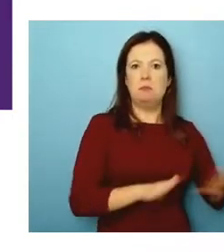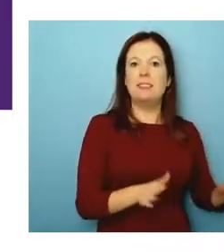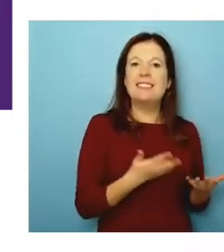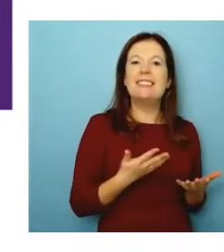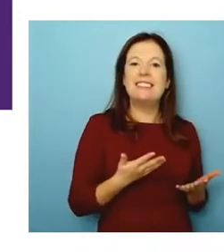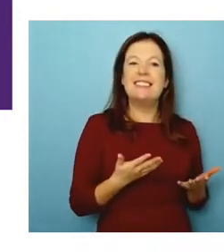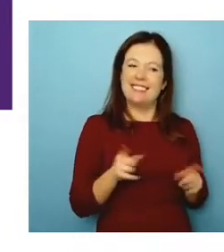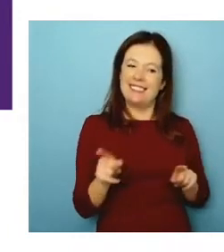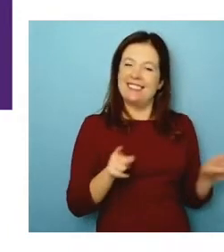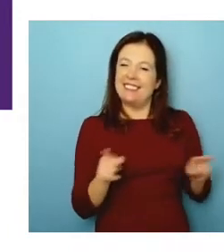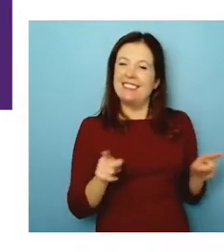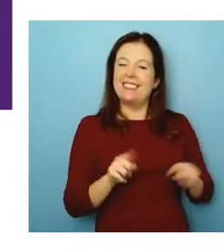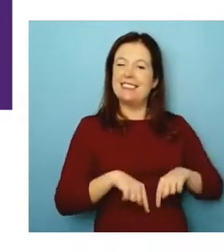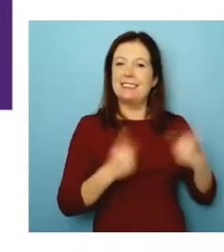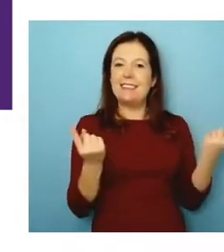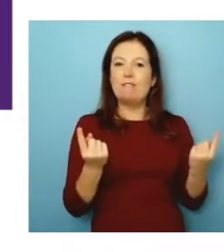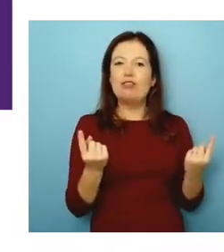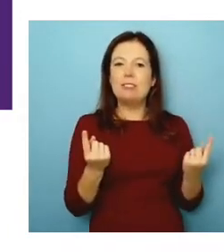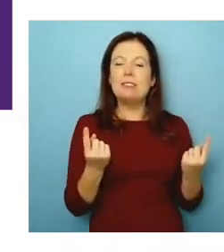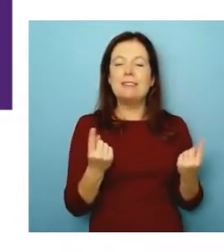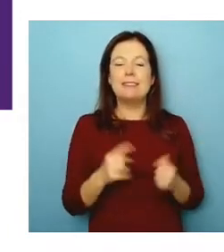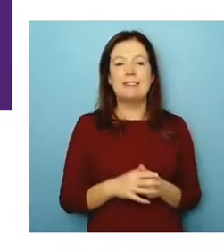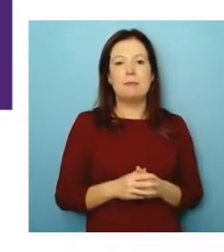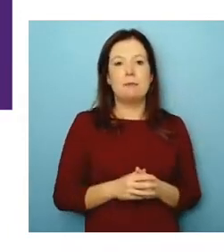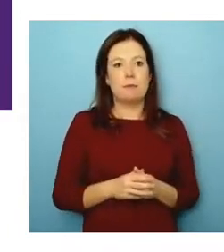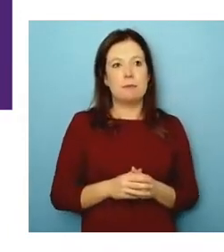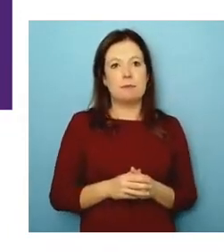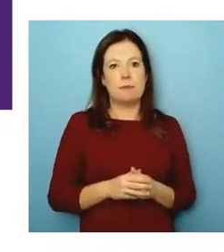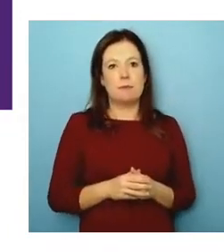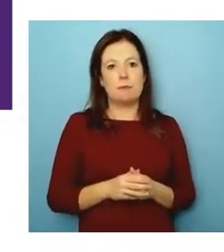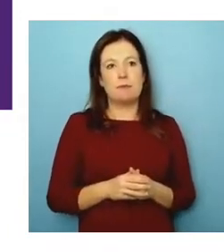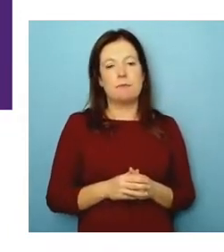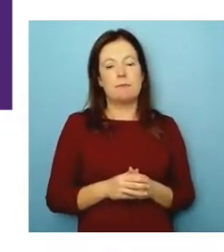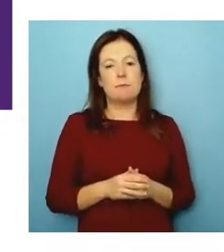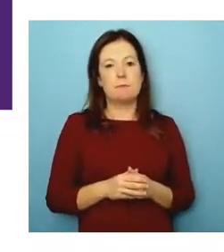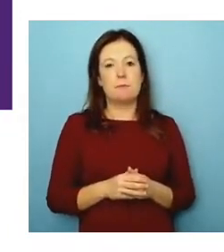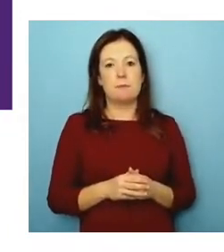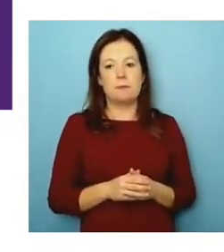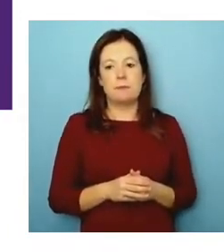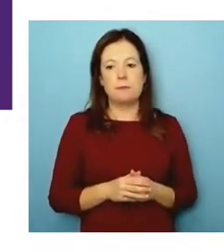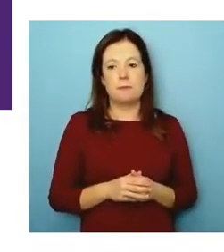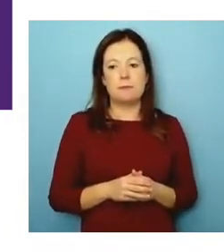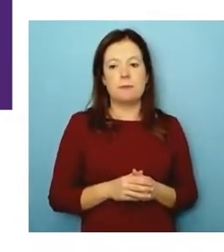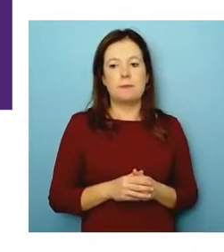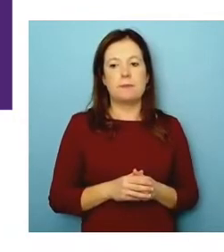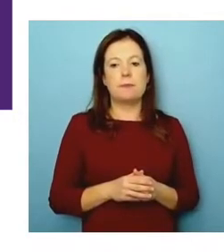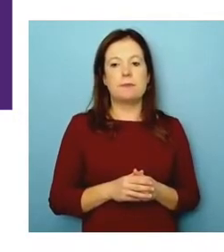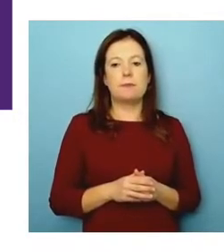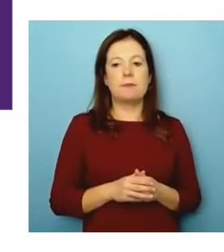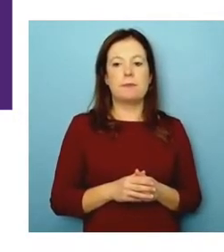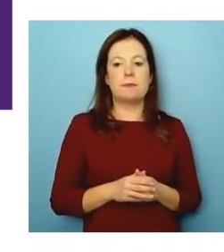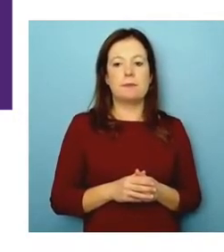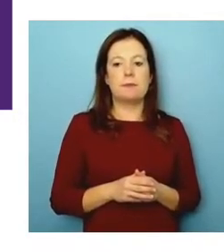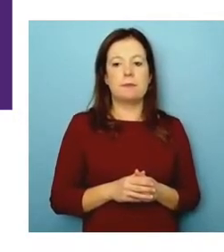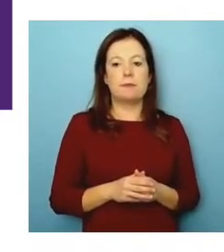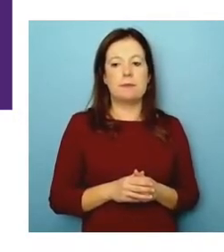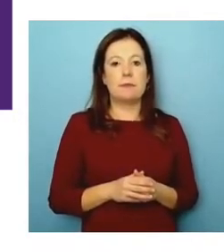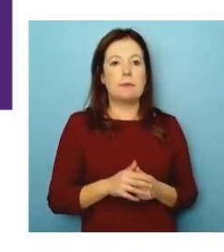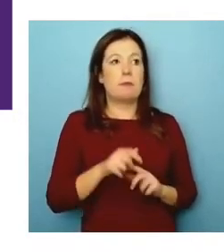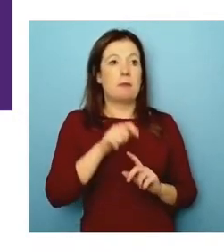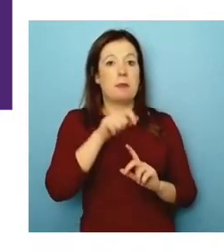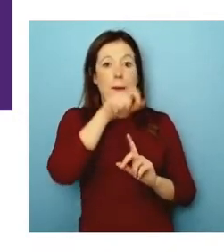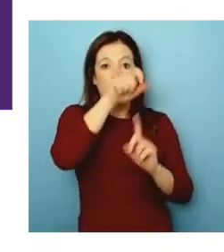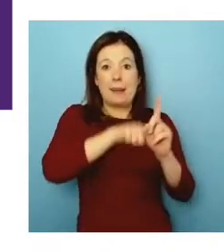navigating. But I do feel there's a sort of turning point where ideas of people centered approaches